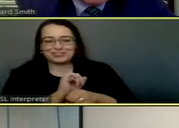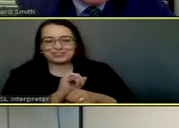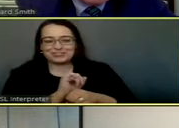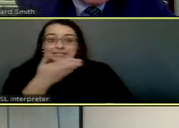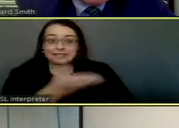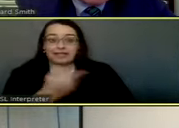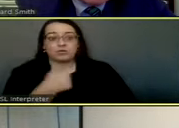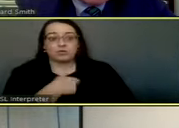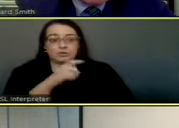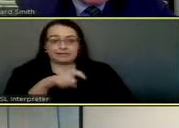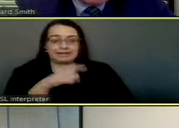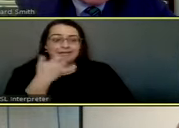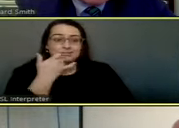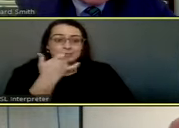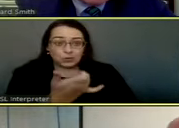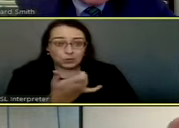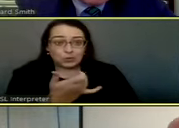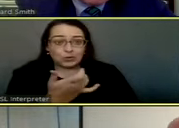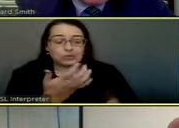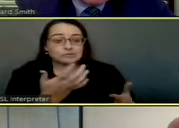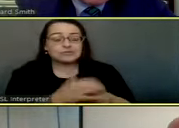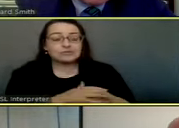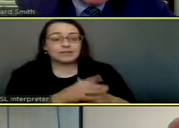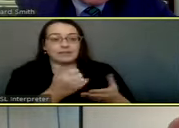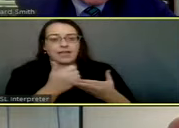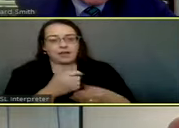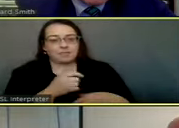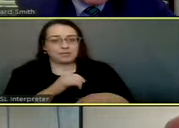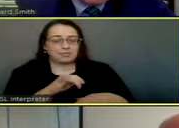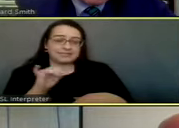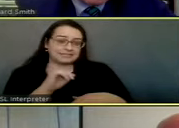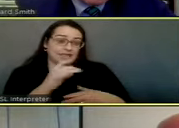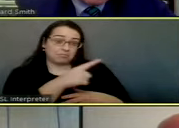there when we need them. All I got to do is call. So, and same here.